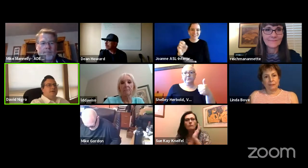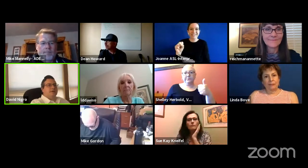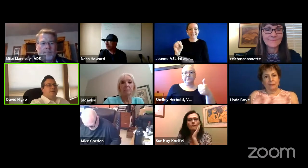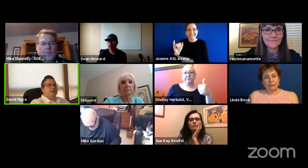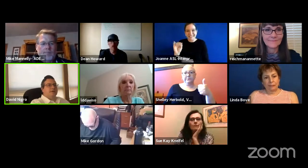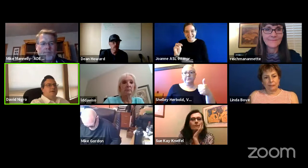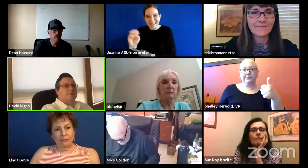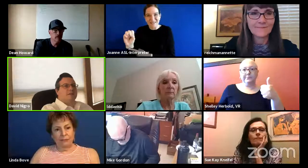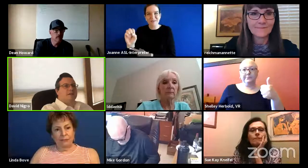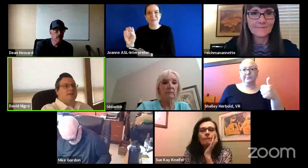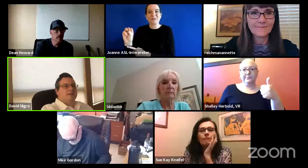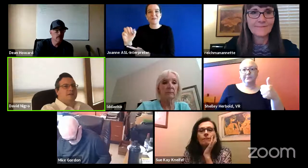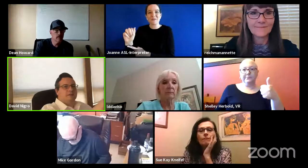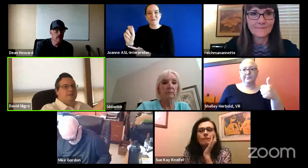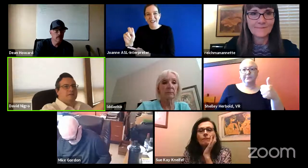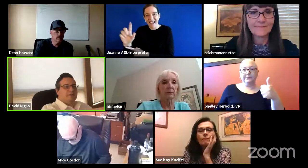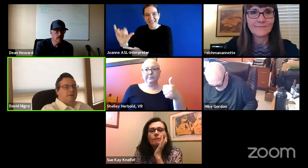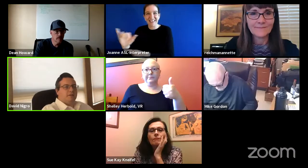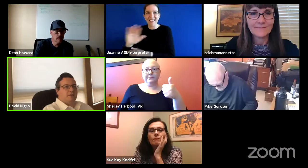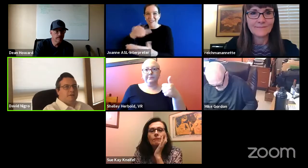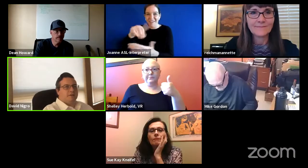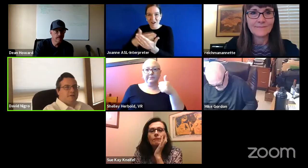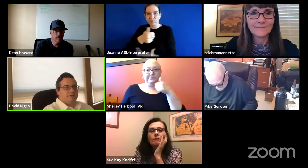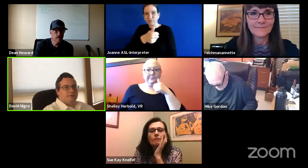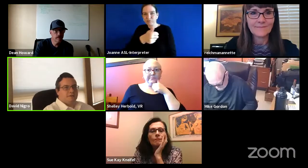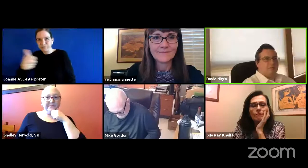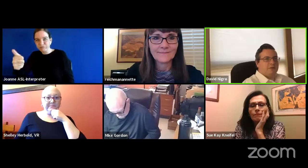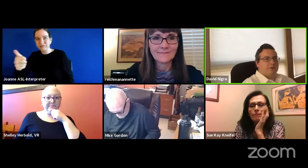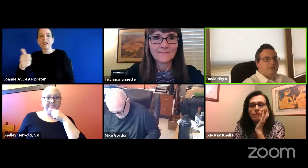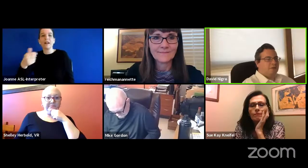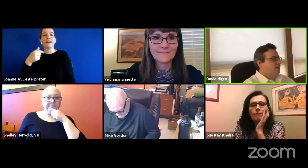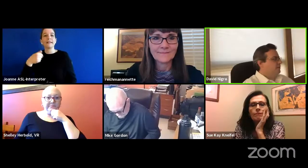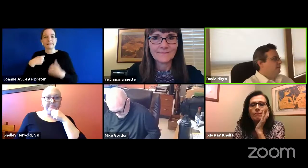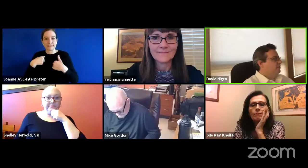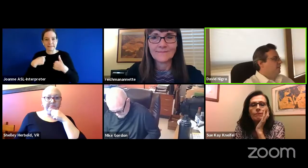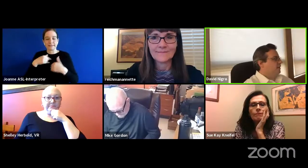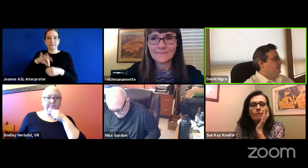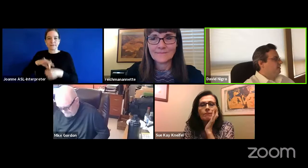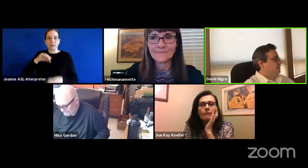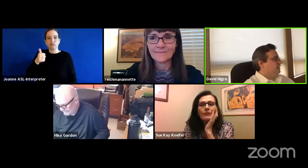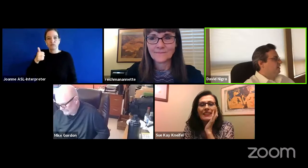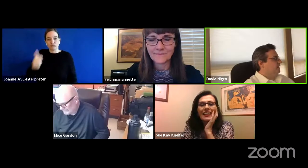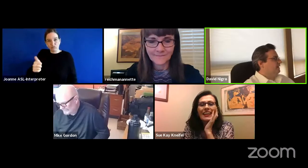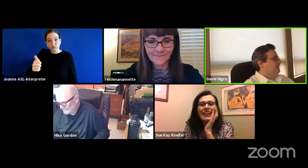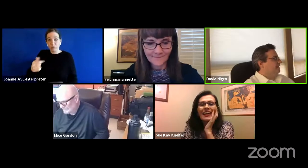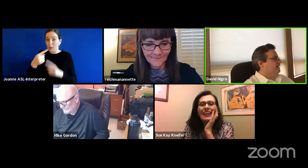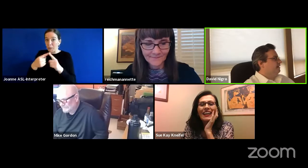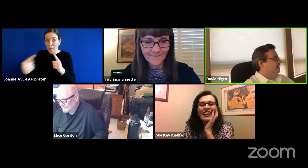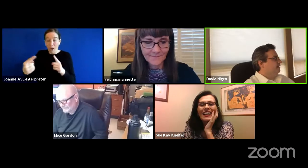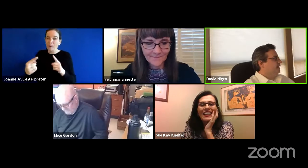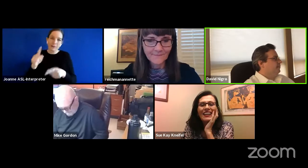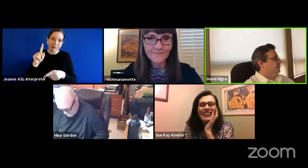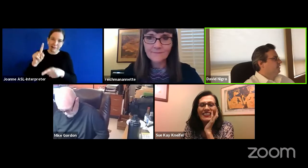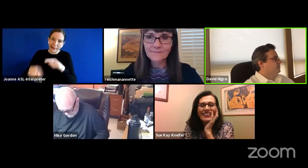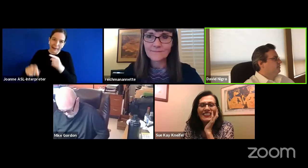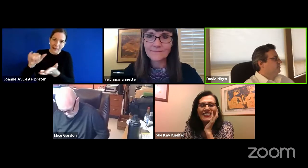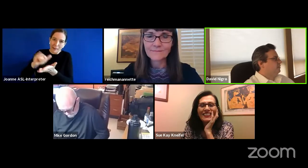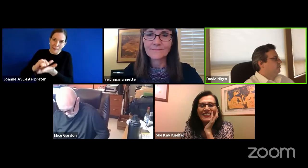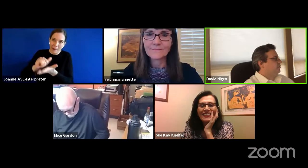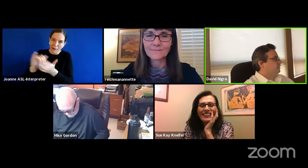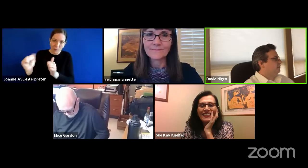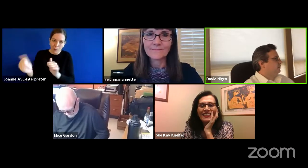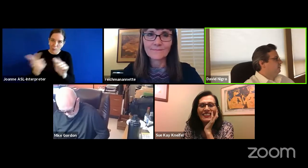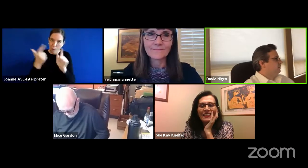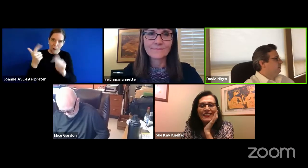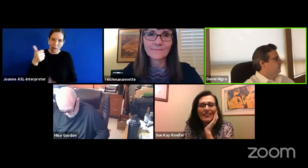a thumbs up i vote yes as well if there are any opposed which there couldn't be because it's unanimous uh then that passes